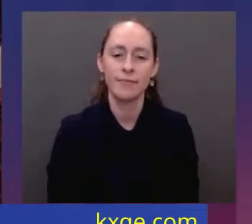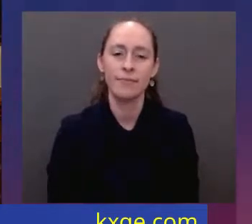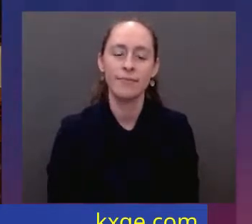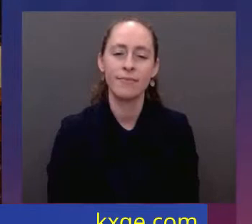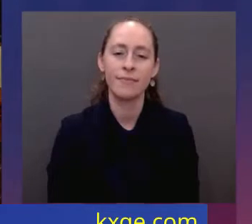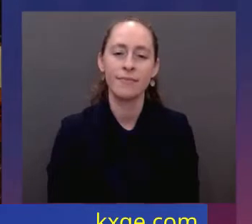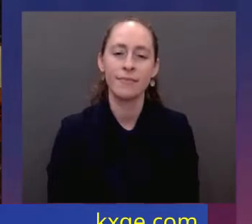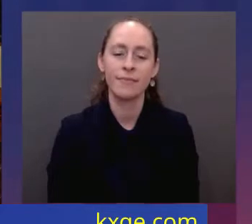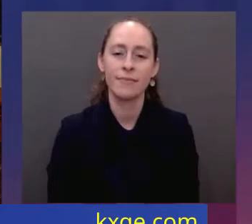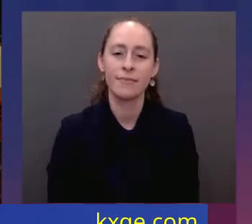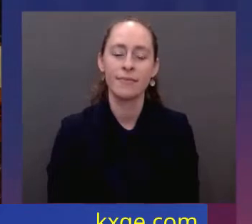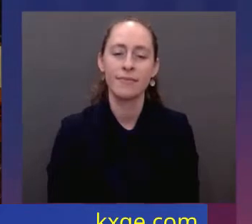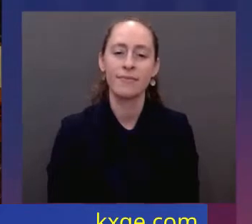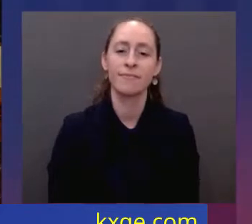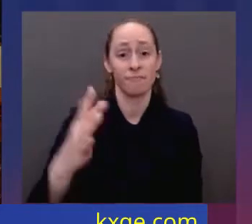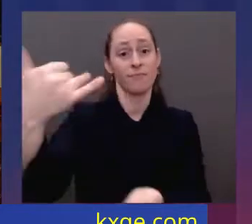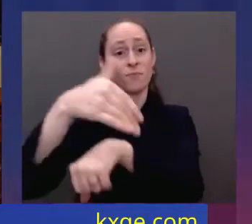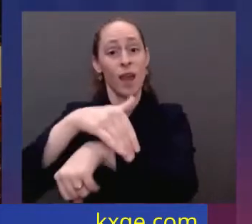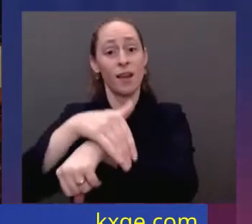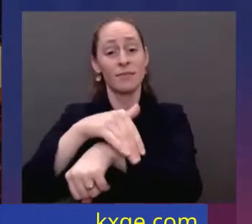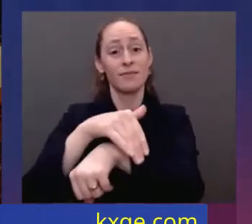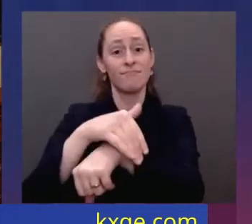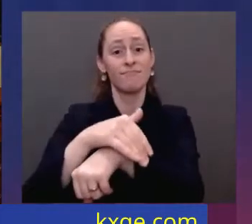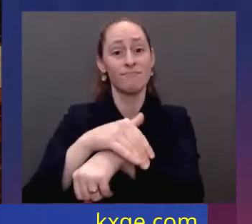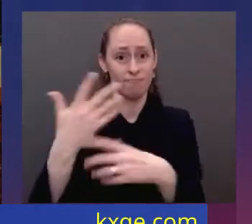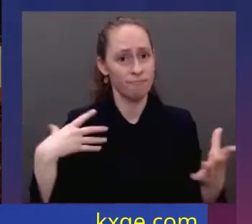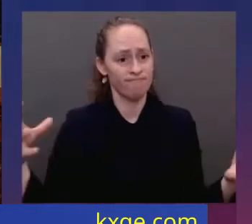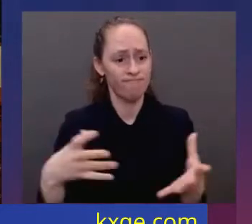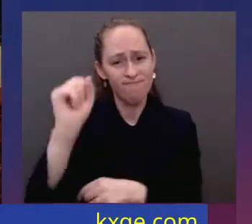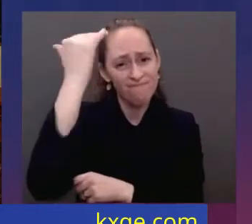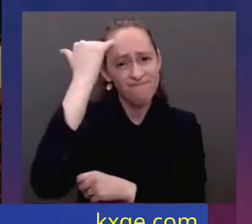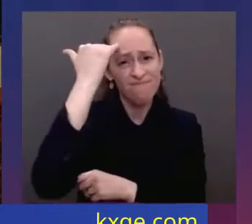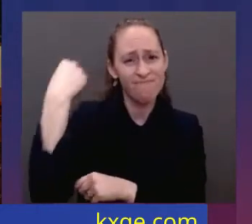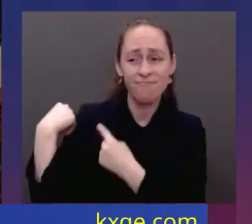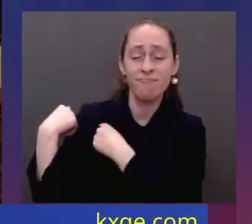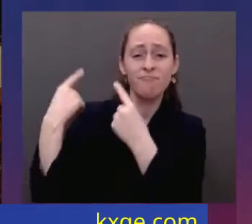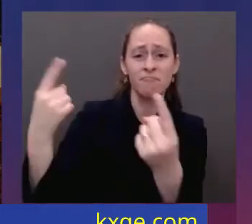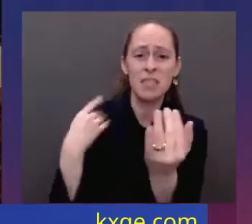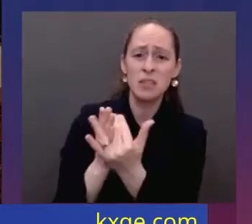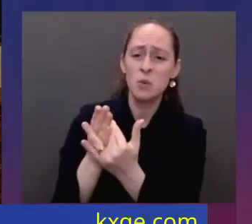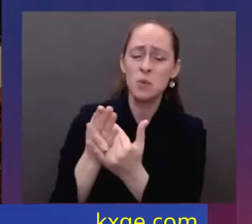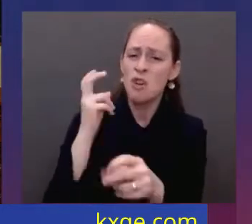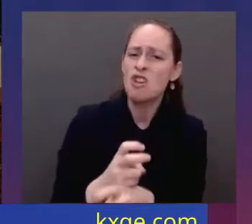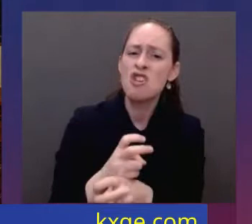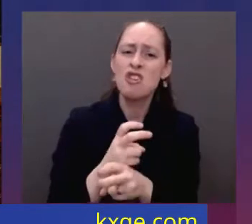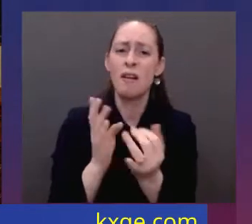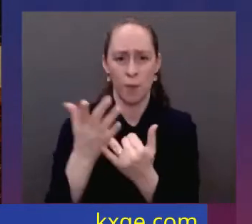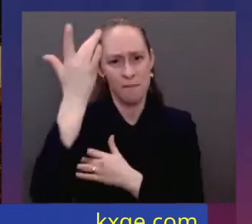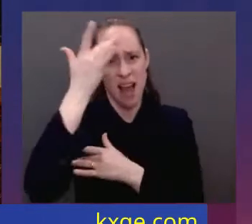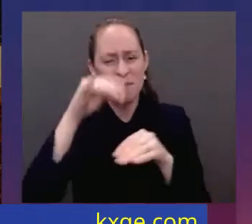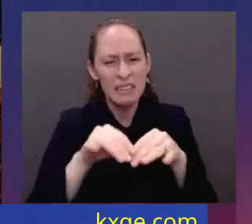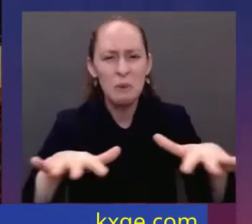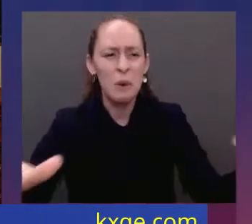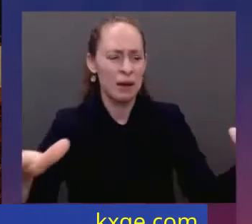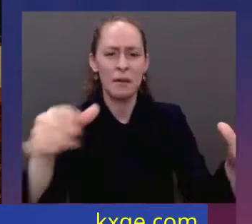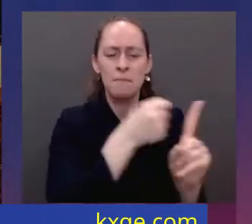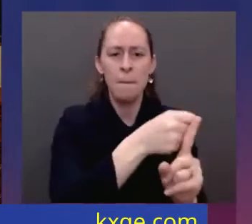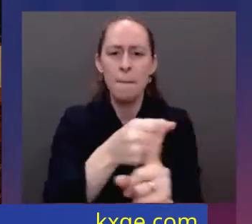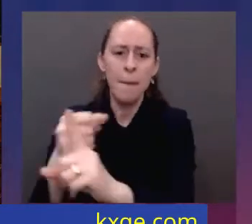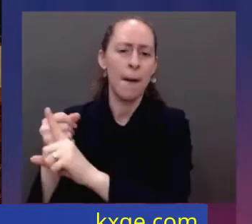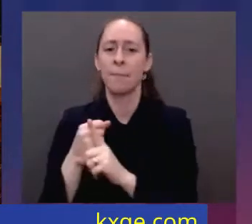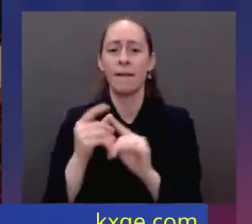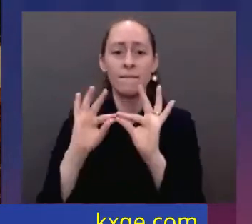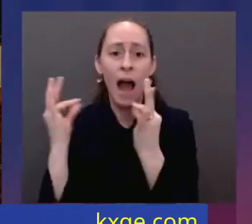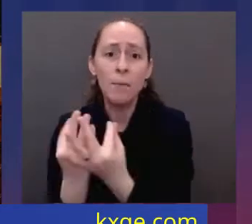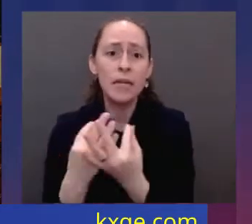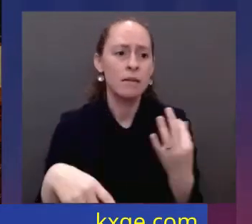hardest years this nation has ever faced. The pandemic has been punishing, and so many families are living paycheck to paycheck, struggling to keep up with the rising cost of food, gas,